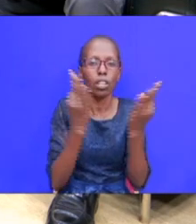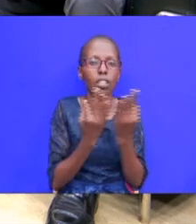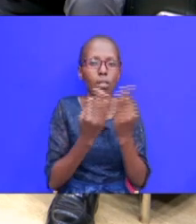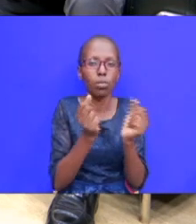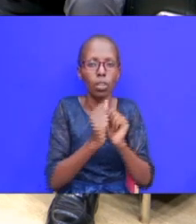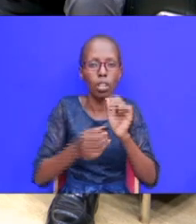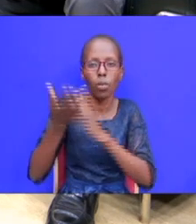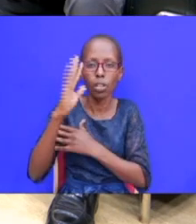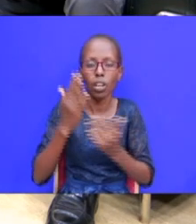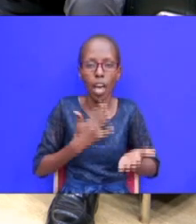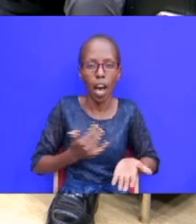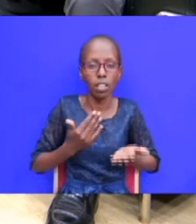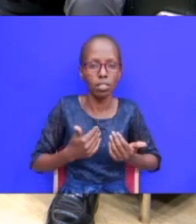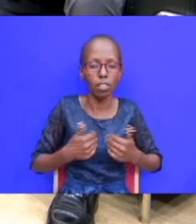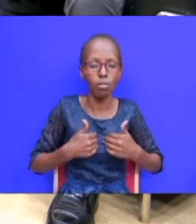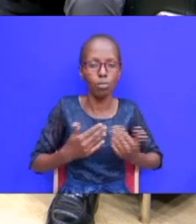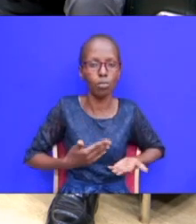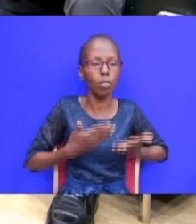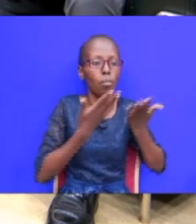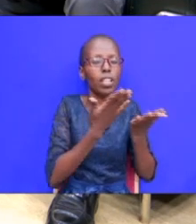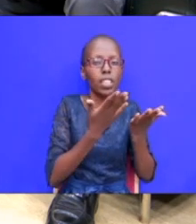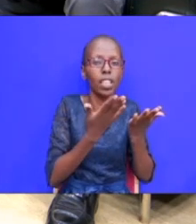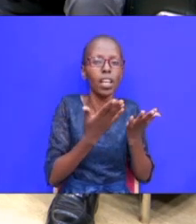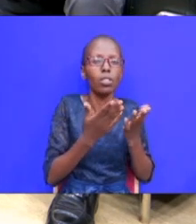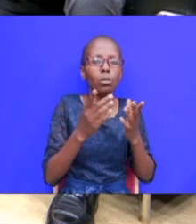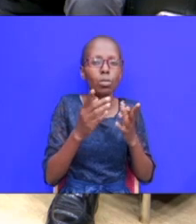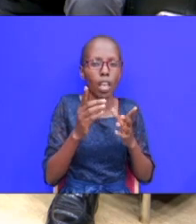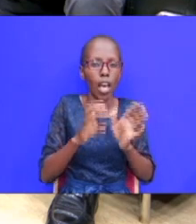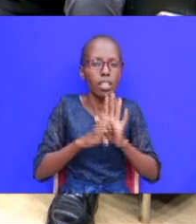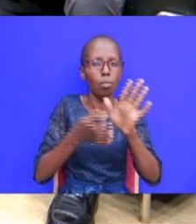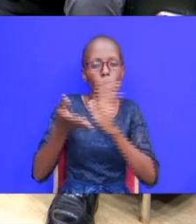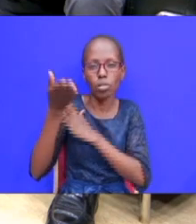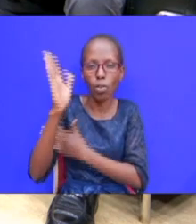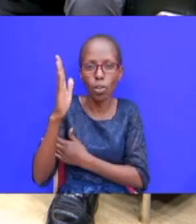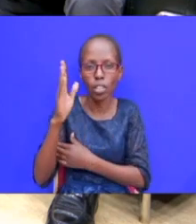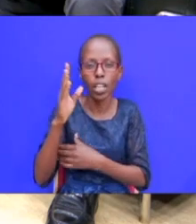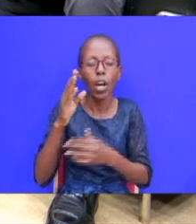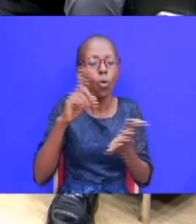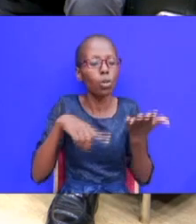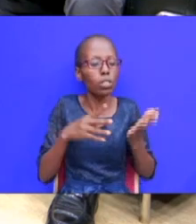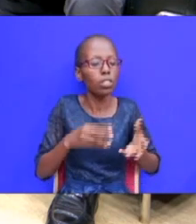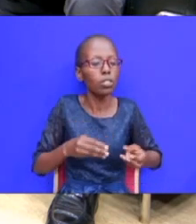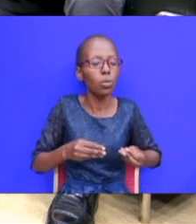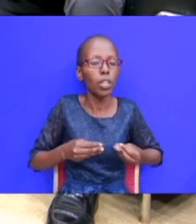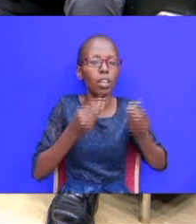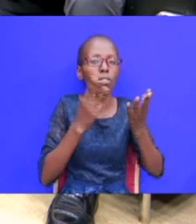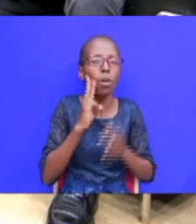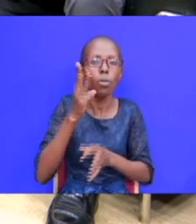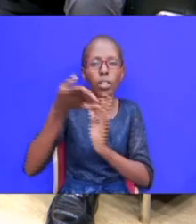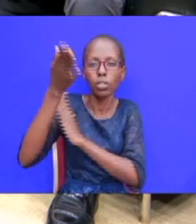to the instructions of god and today as we speak the principle is the same that we submit our will to god